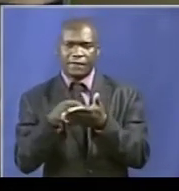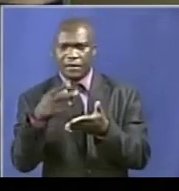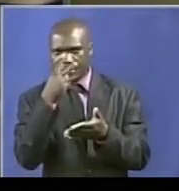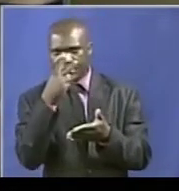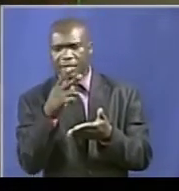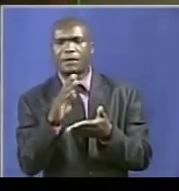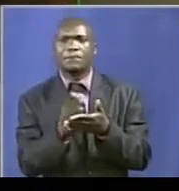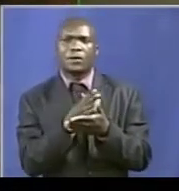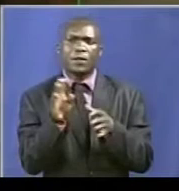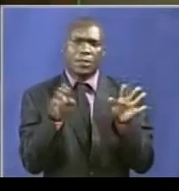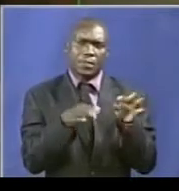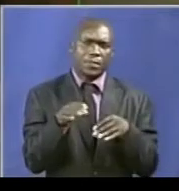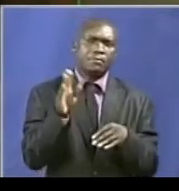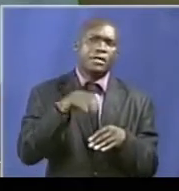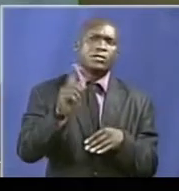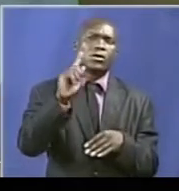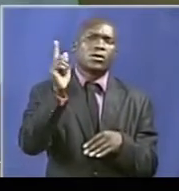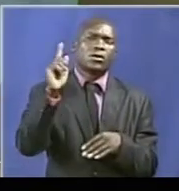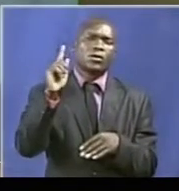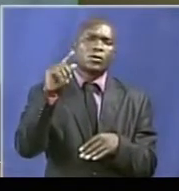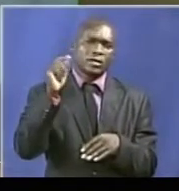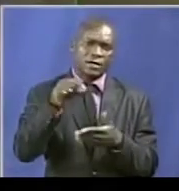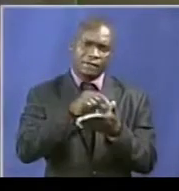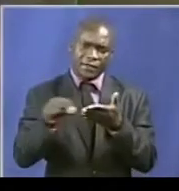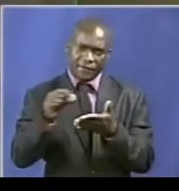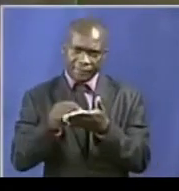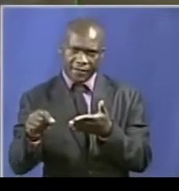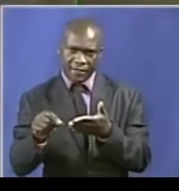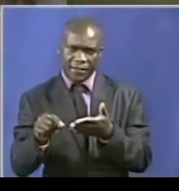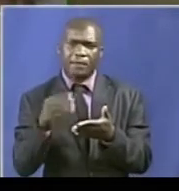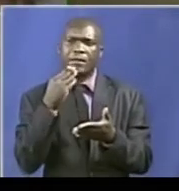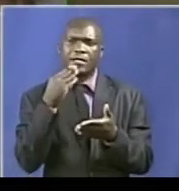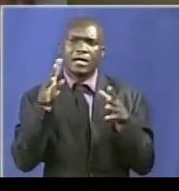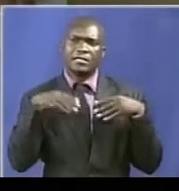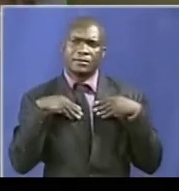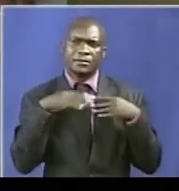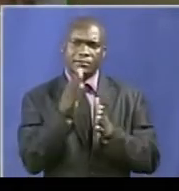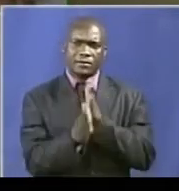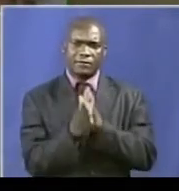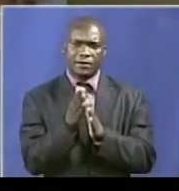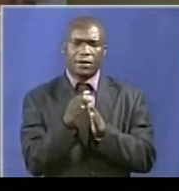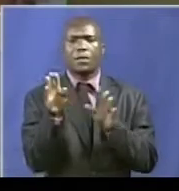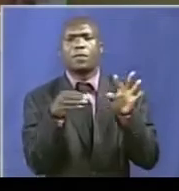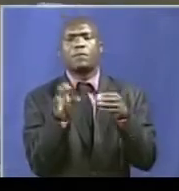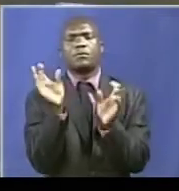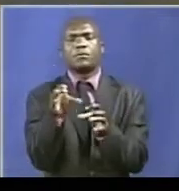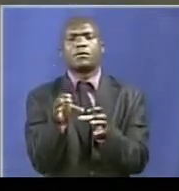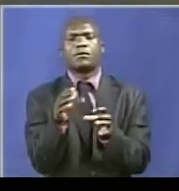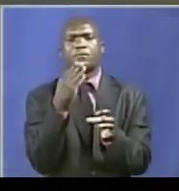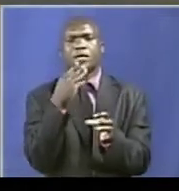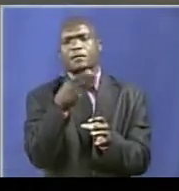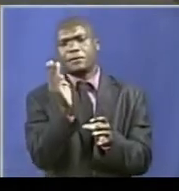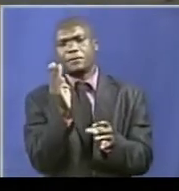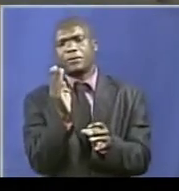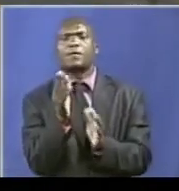comrade Josephine Gandia believes the cleanup will clear the way for the implementation of government programs and restore people's